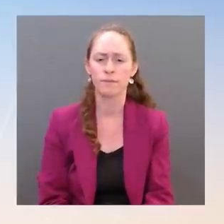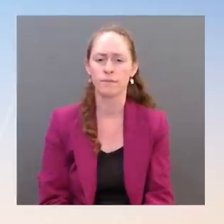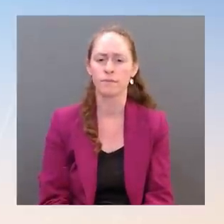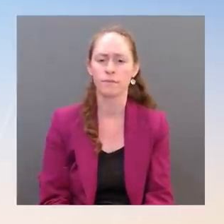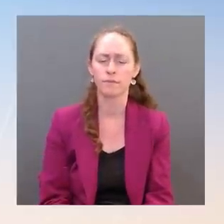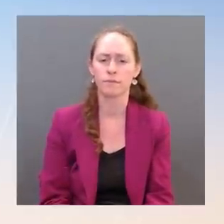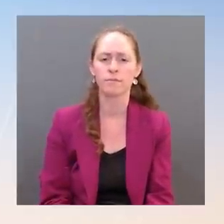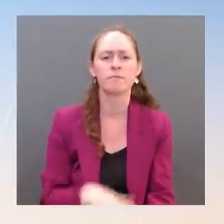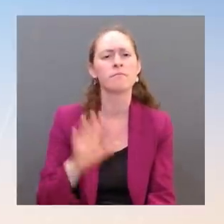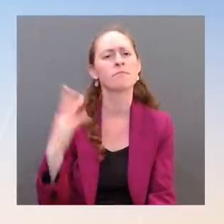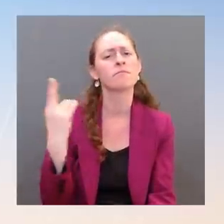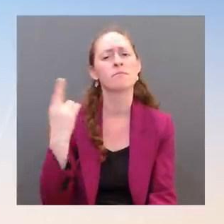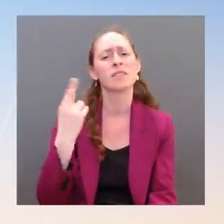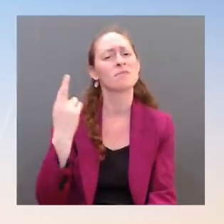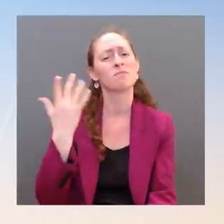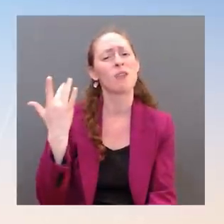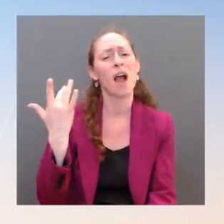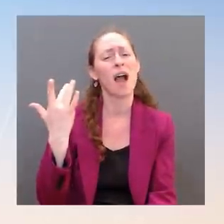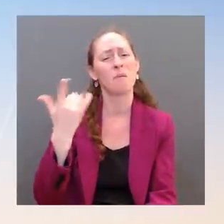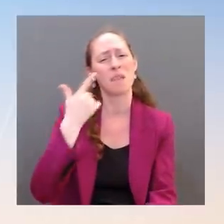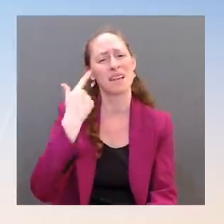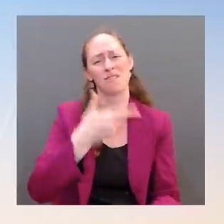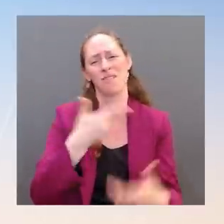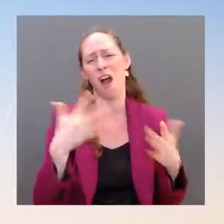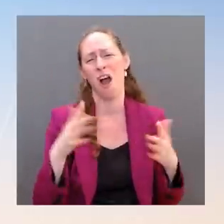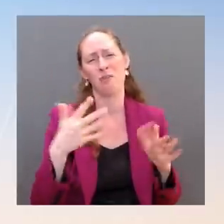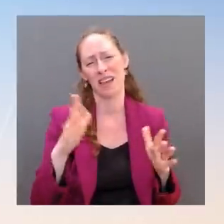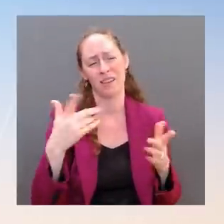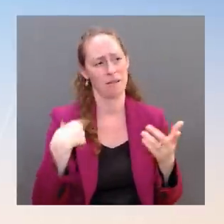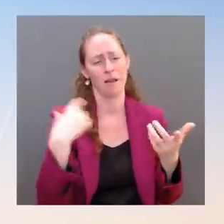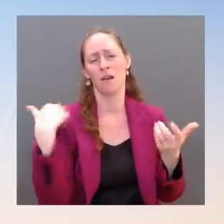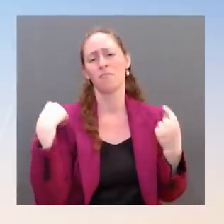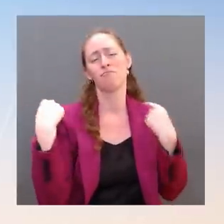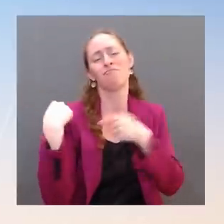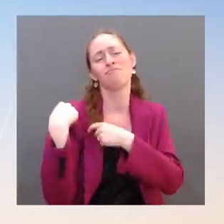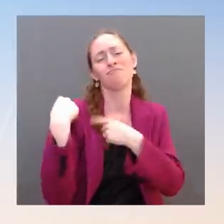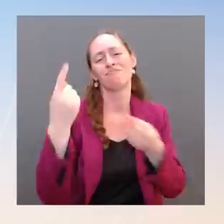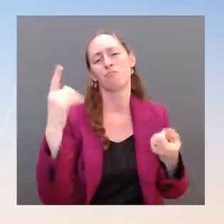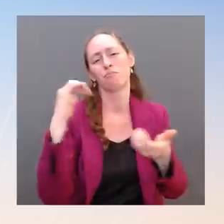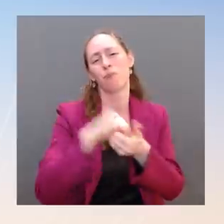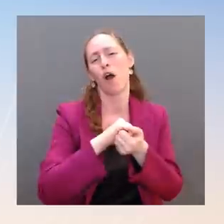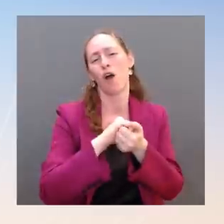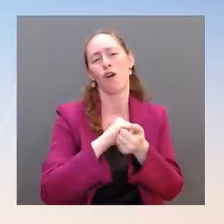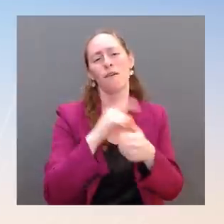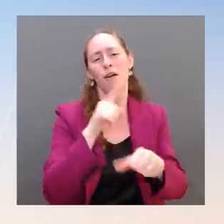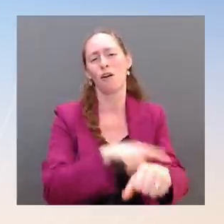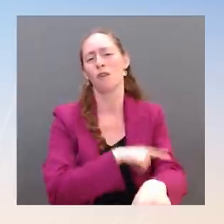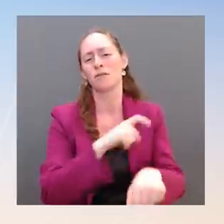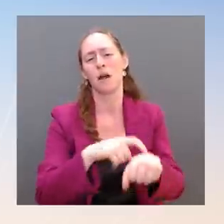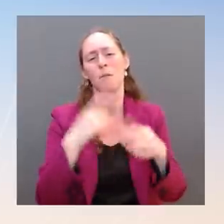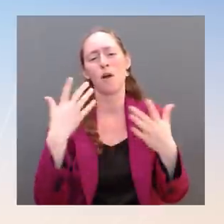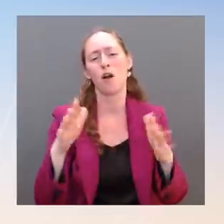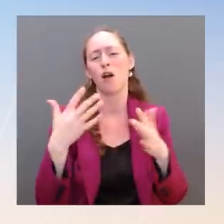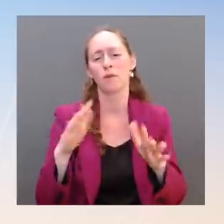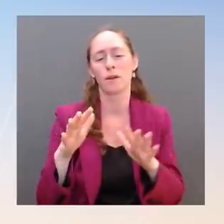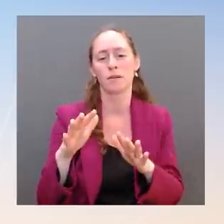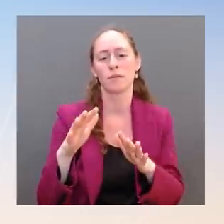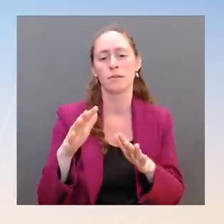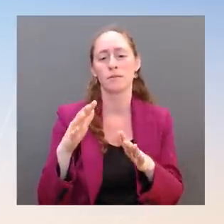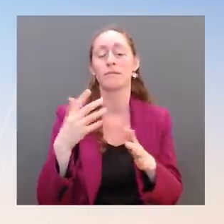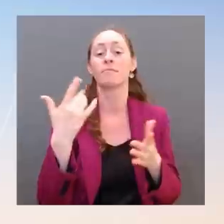capable security partners. In the parlance, we say net security contributors, meaning they give a heck of a lot more than they take